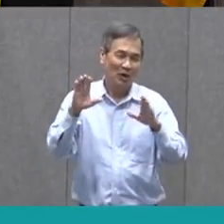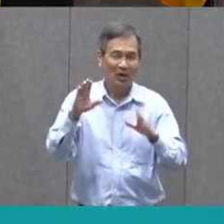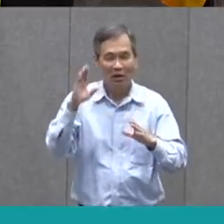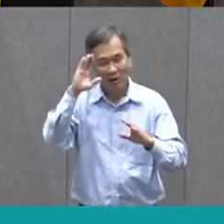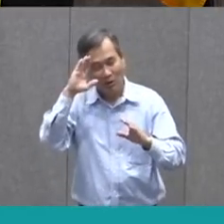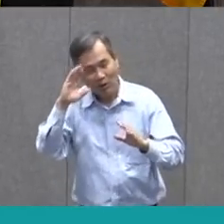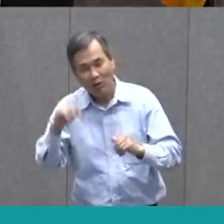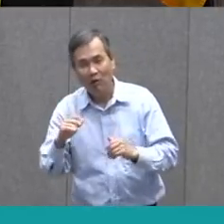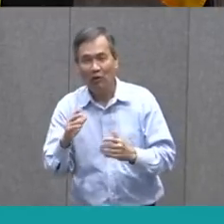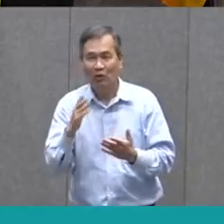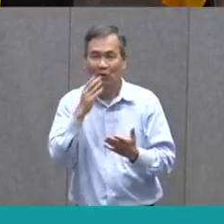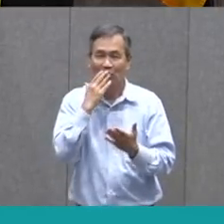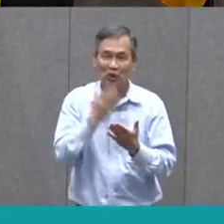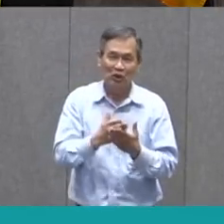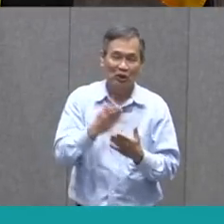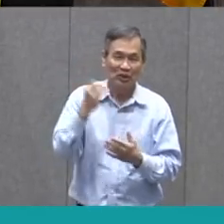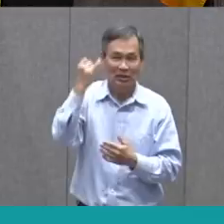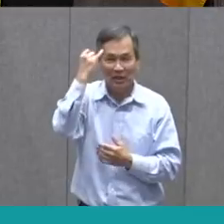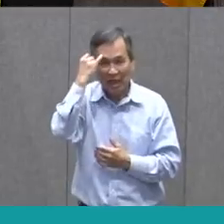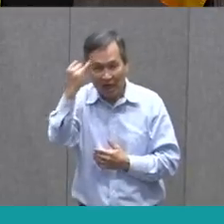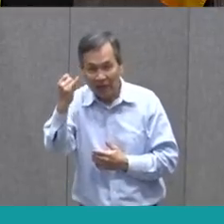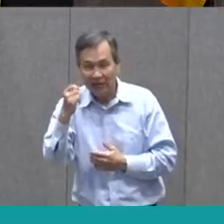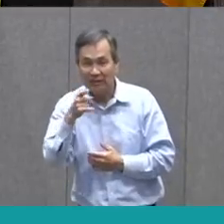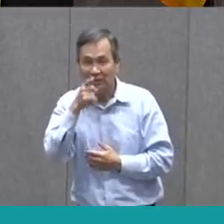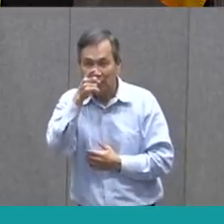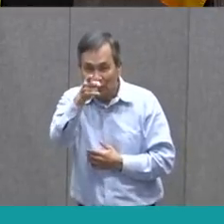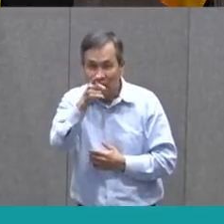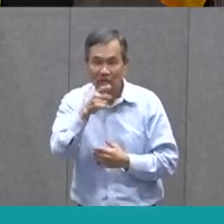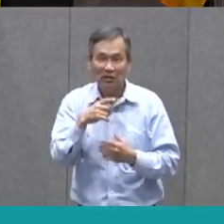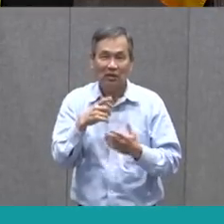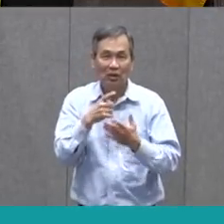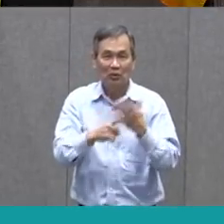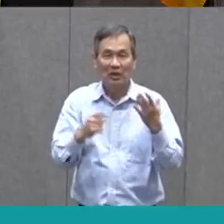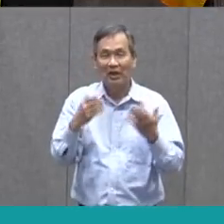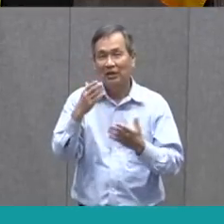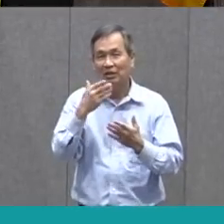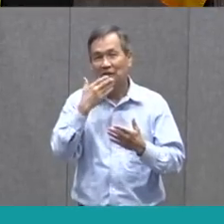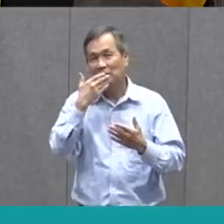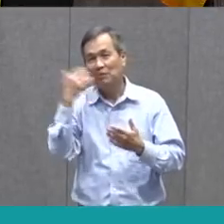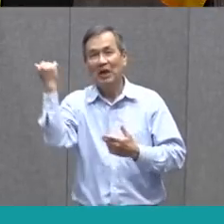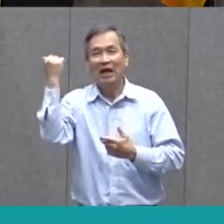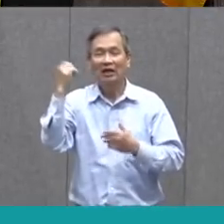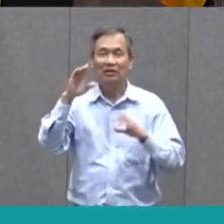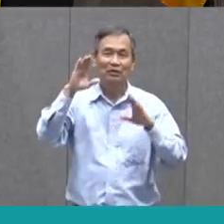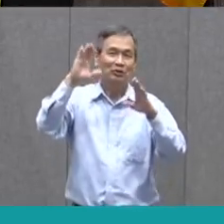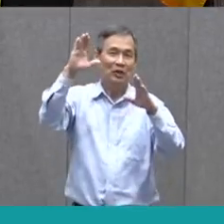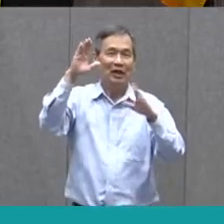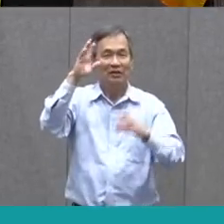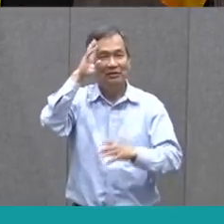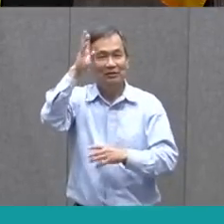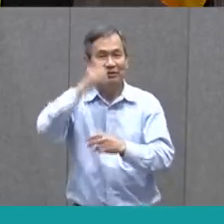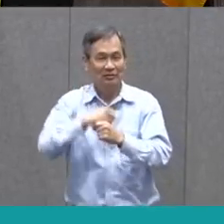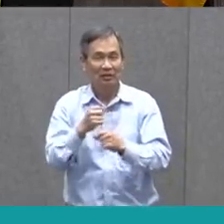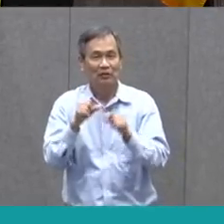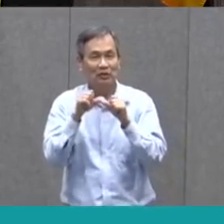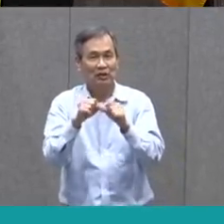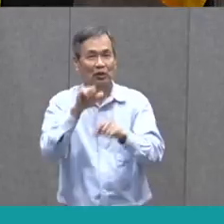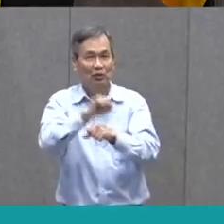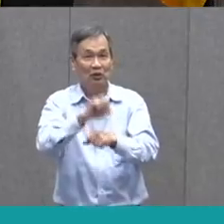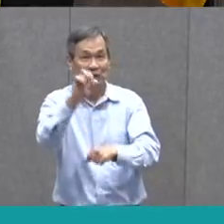you had some wonderful ideas that you generated about the greatest invention. We're going to keep working on this topic.